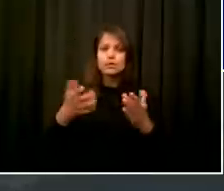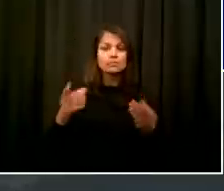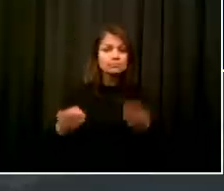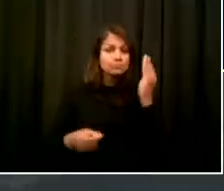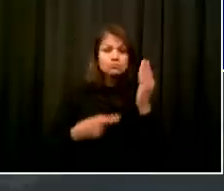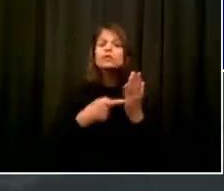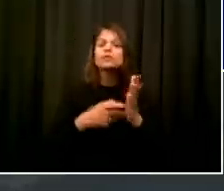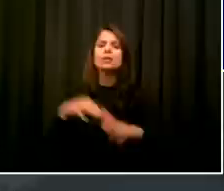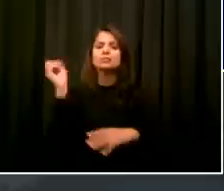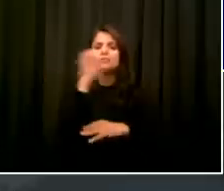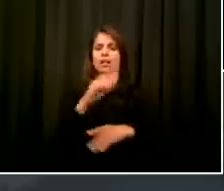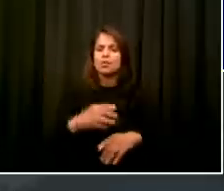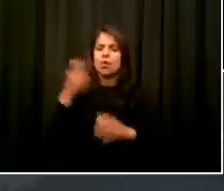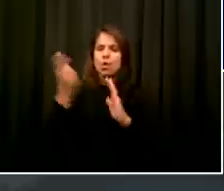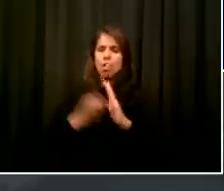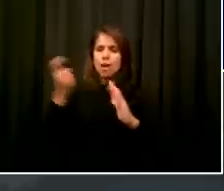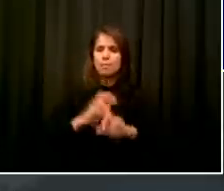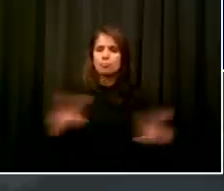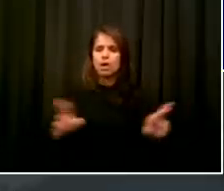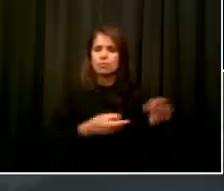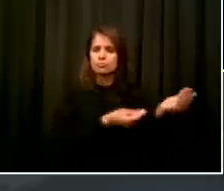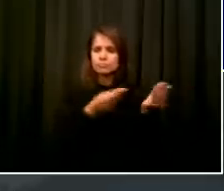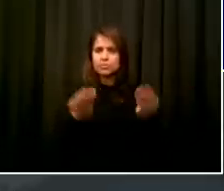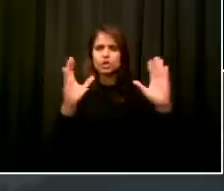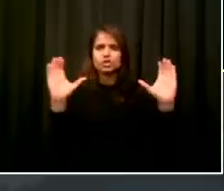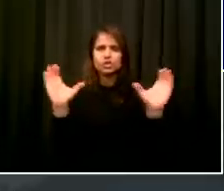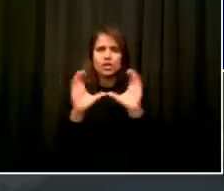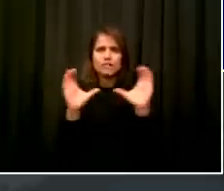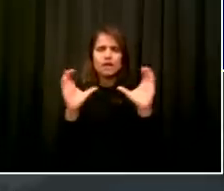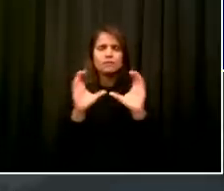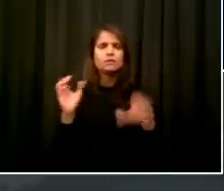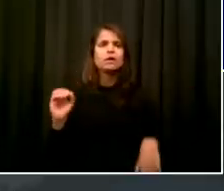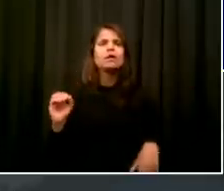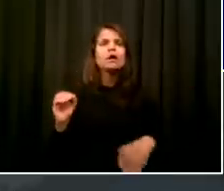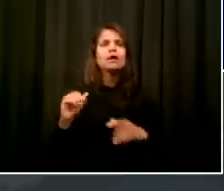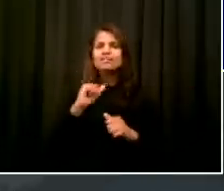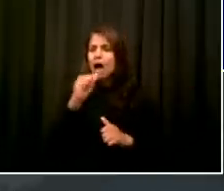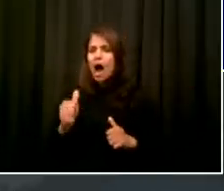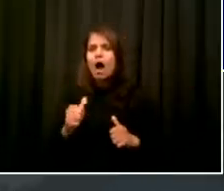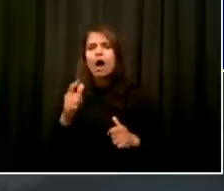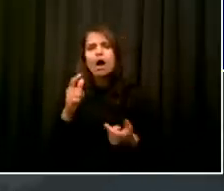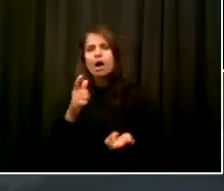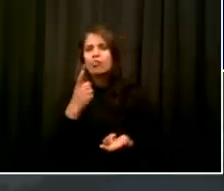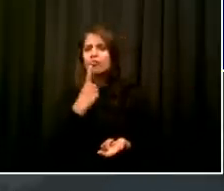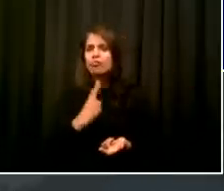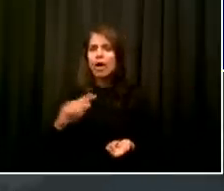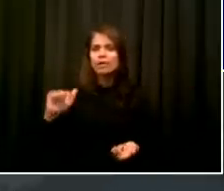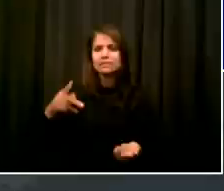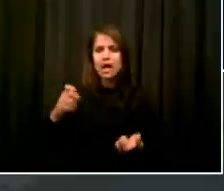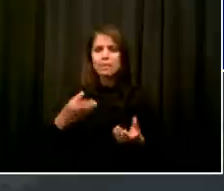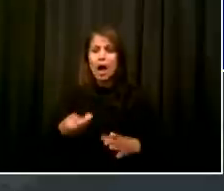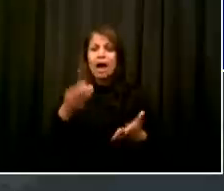all up or SBS and talking you through the application. You will do it online. There will be a hotline number to call with questions. But once you've filled it out,